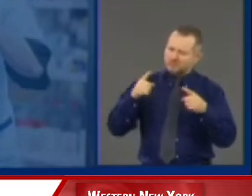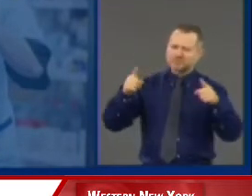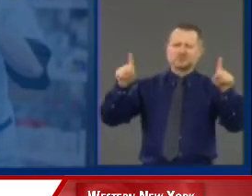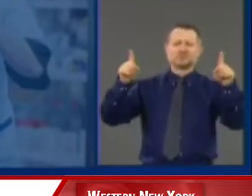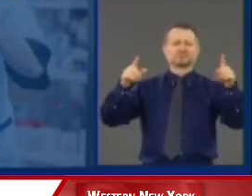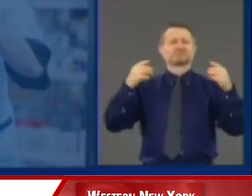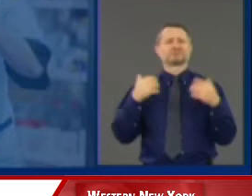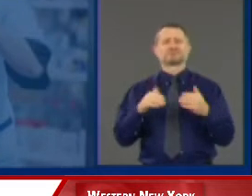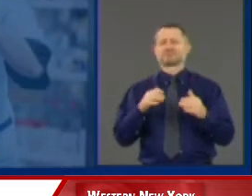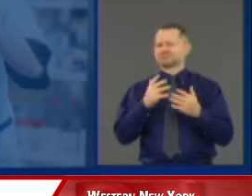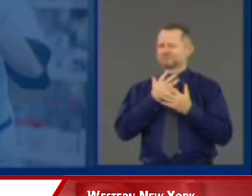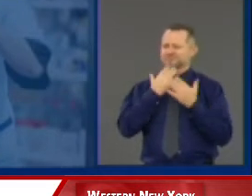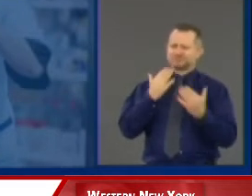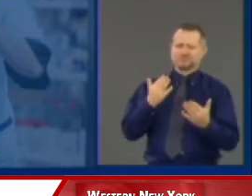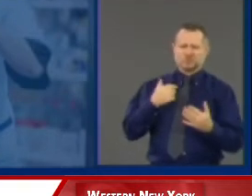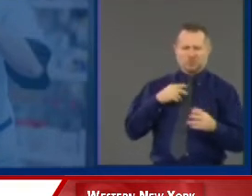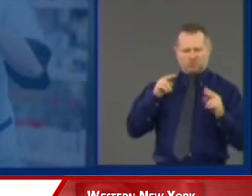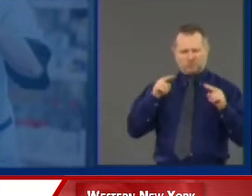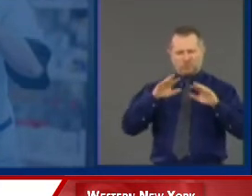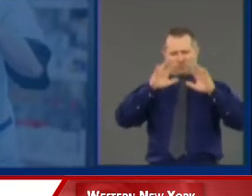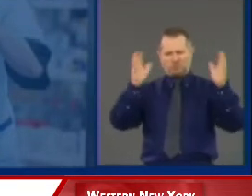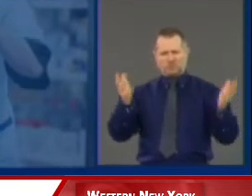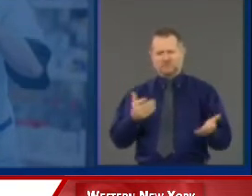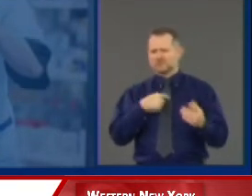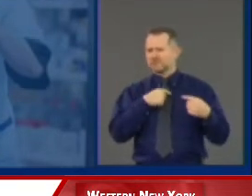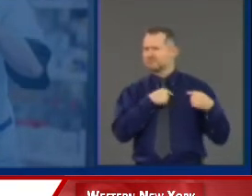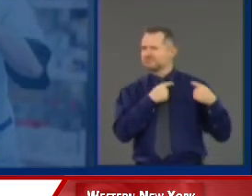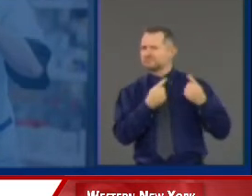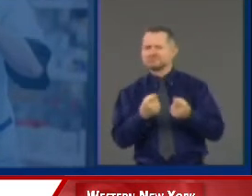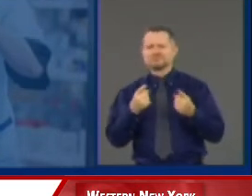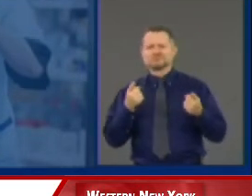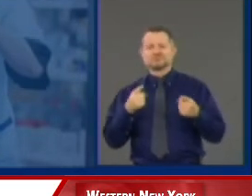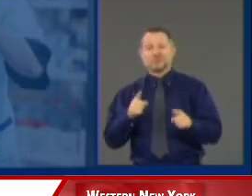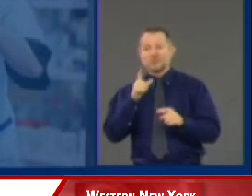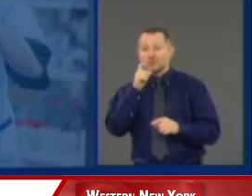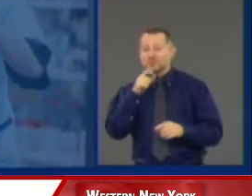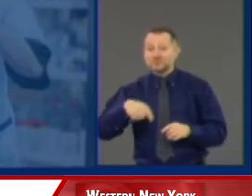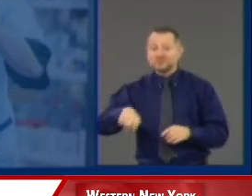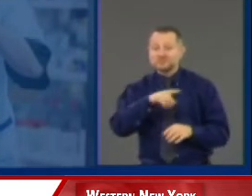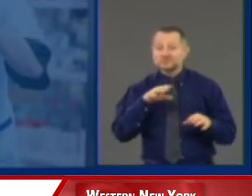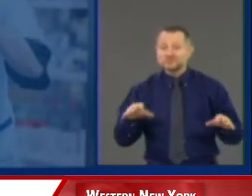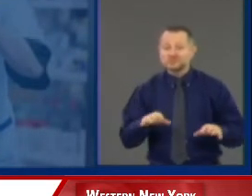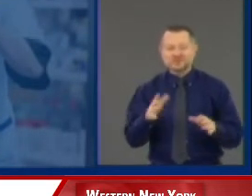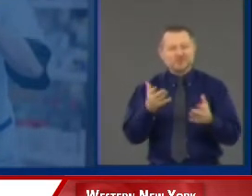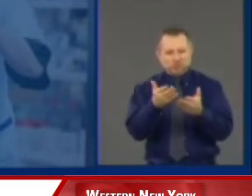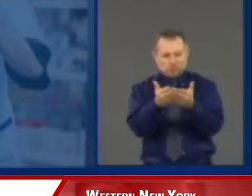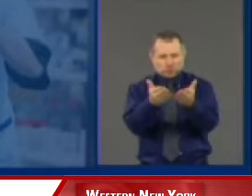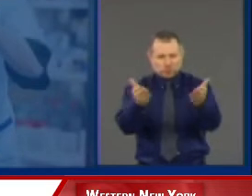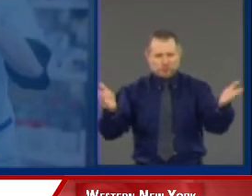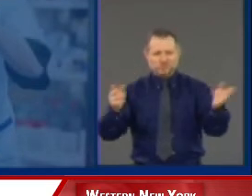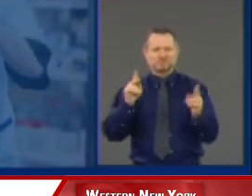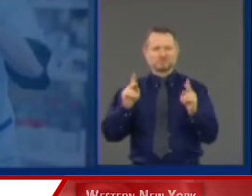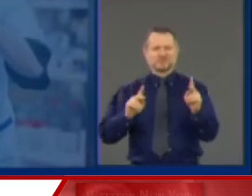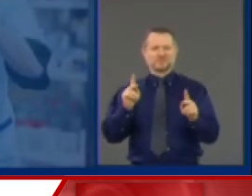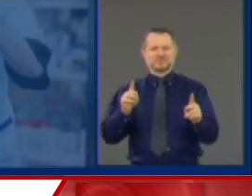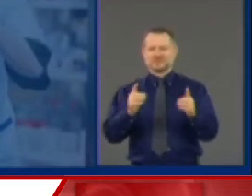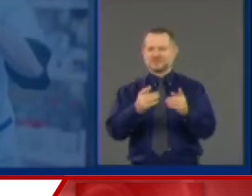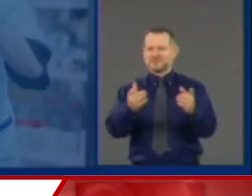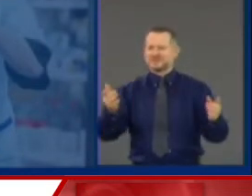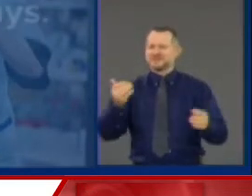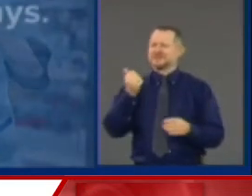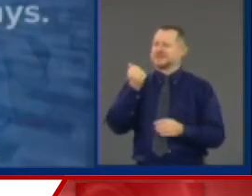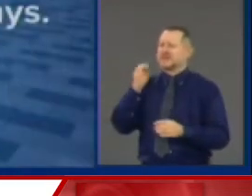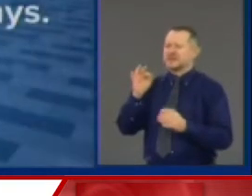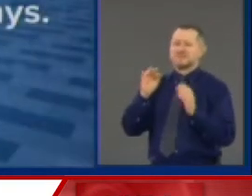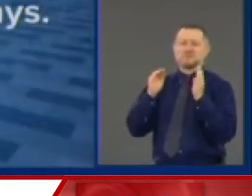take a step back, and it was all done by the people of this state. They did it. 19 million people did what they